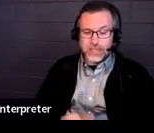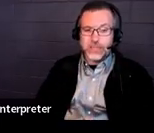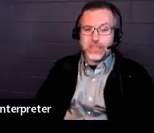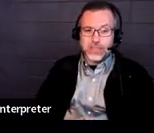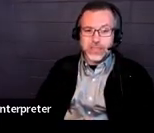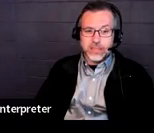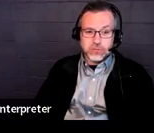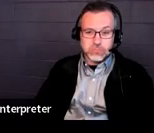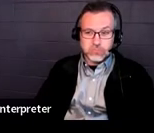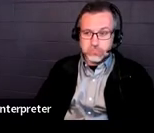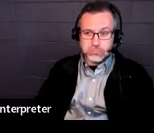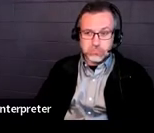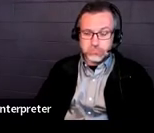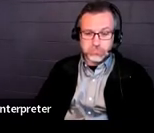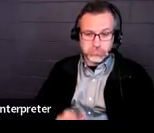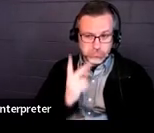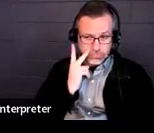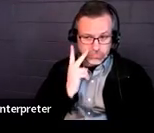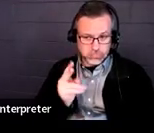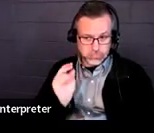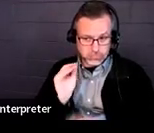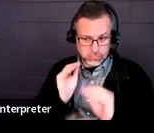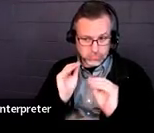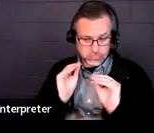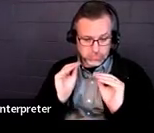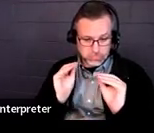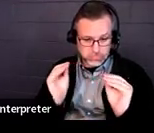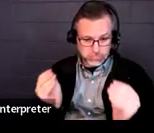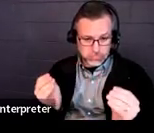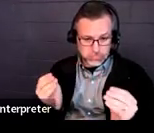I don't see anything in chat box, but...